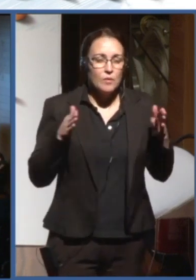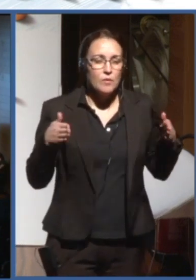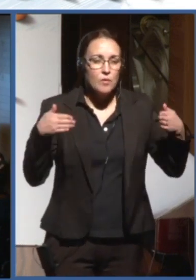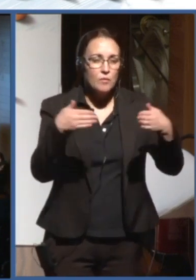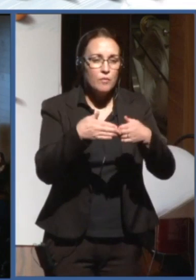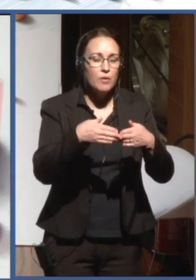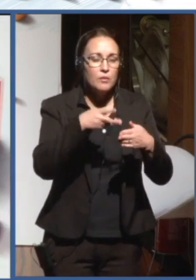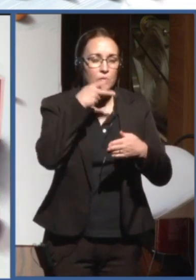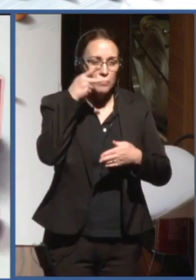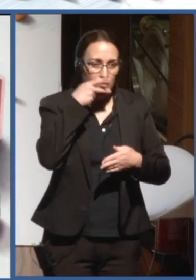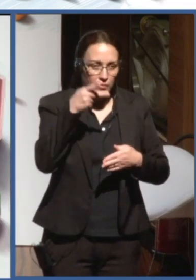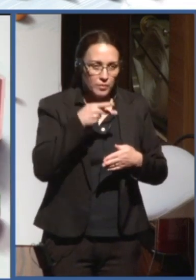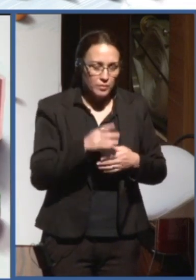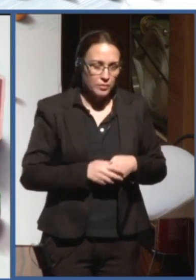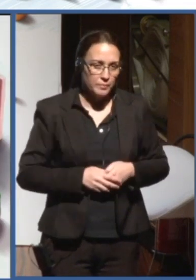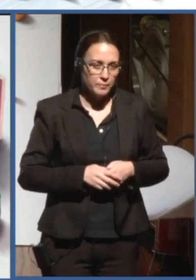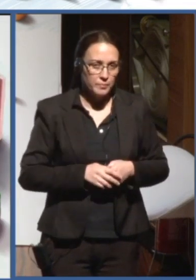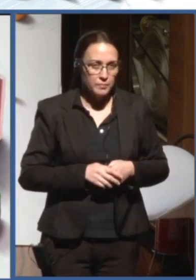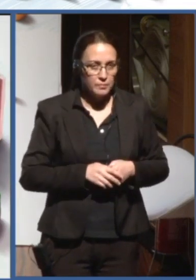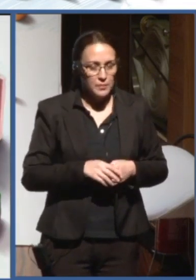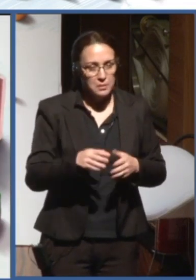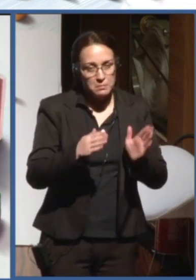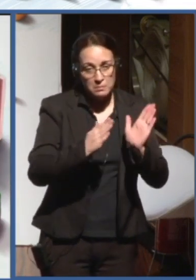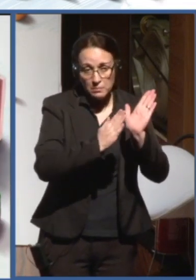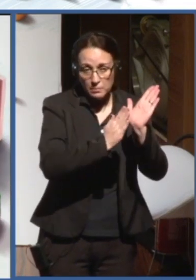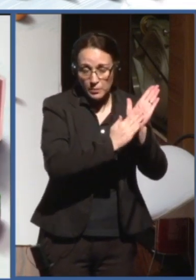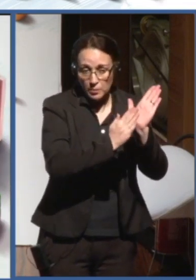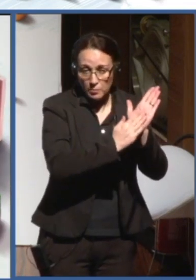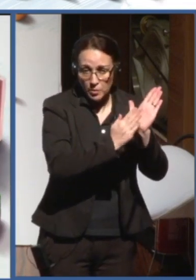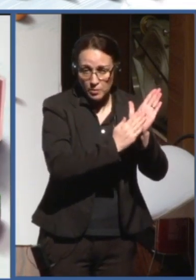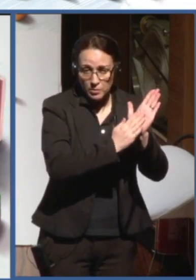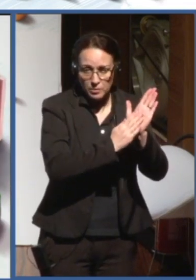There is one of the proposals of the panel is